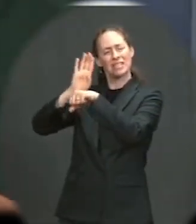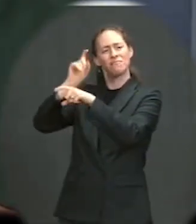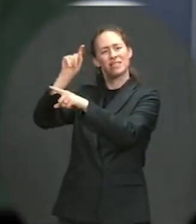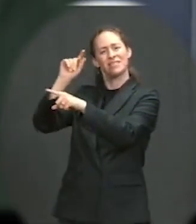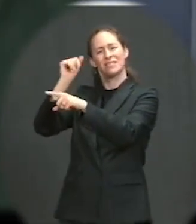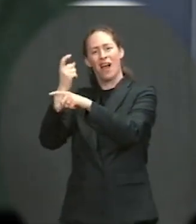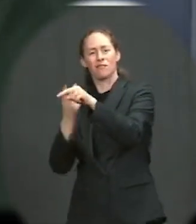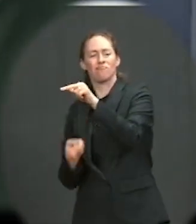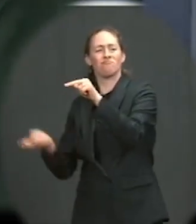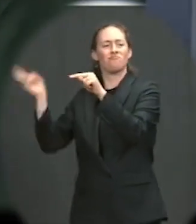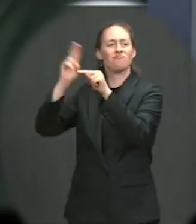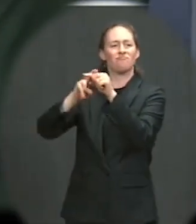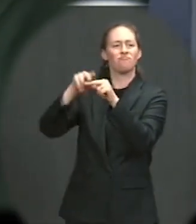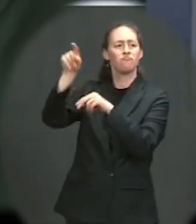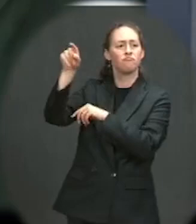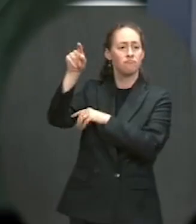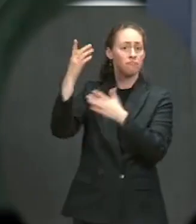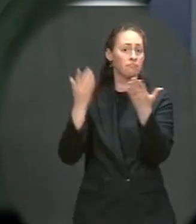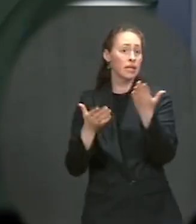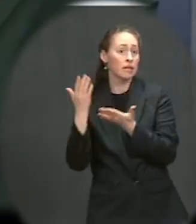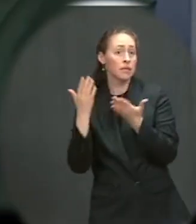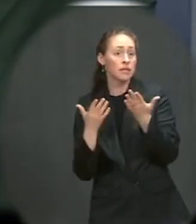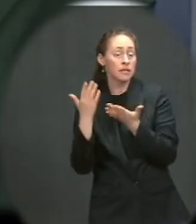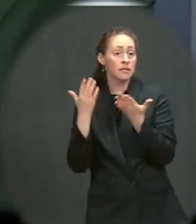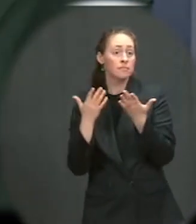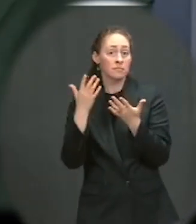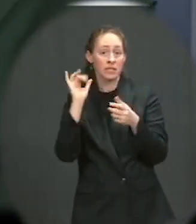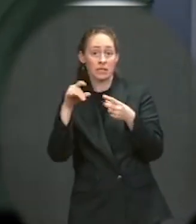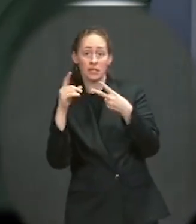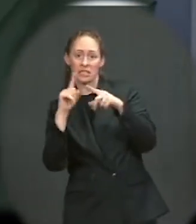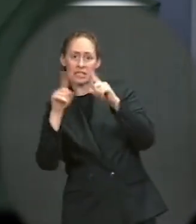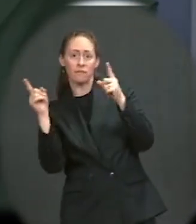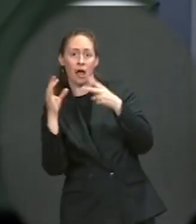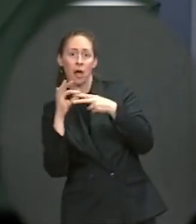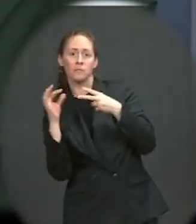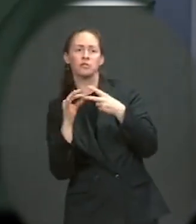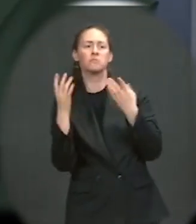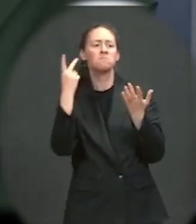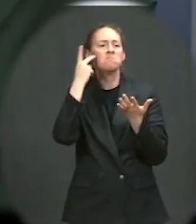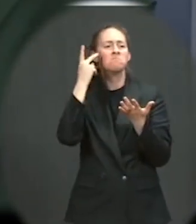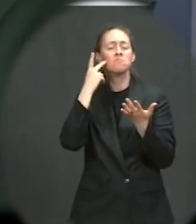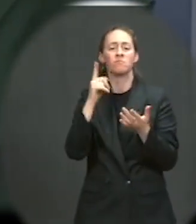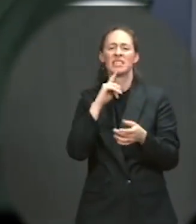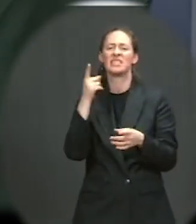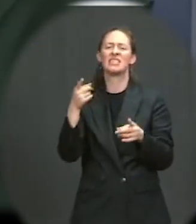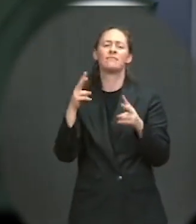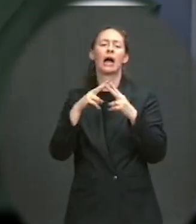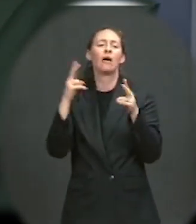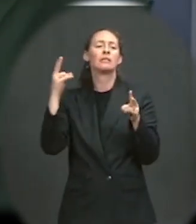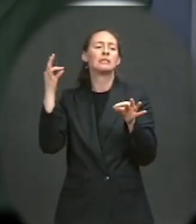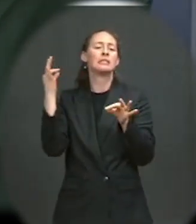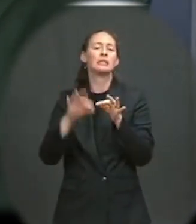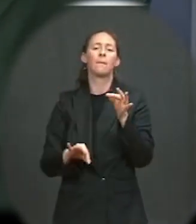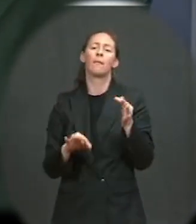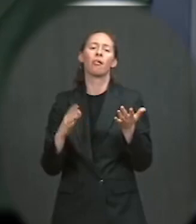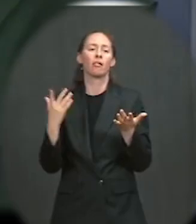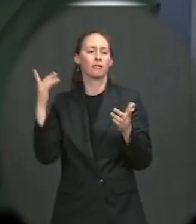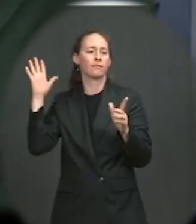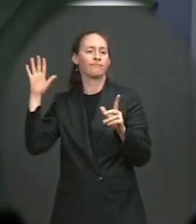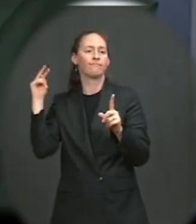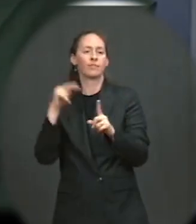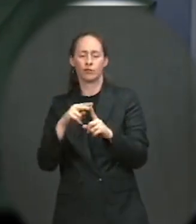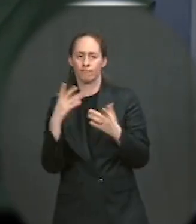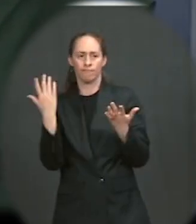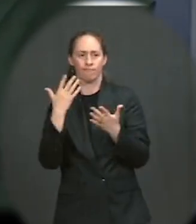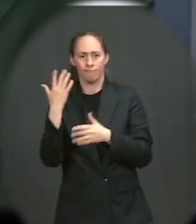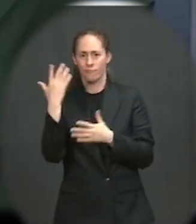later on to be very clear. But the bottom line, it's pretty clear and simple to the president. The choice for him on the pay